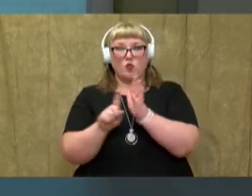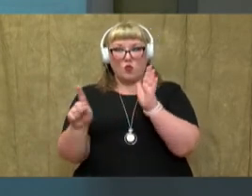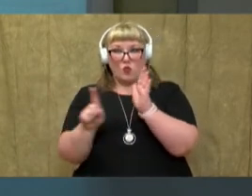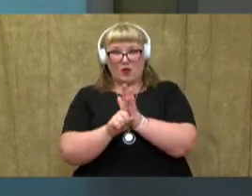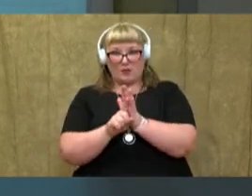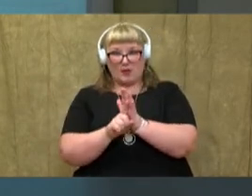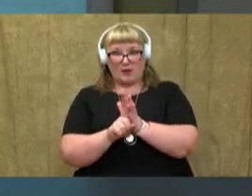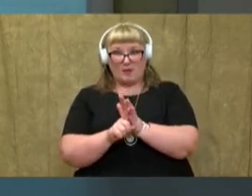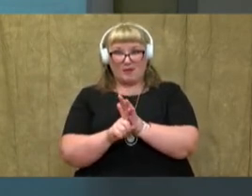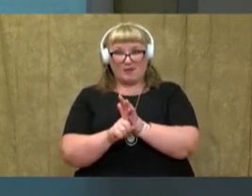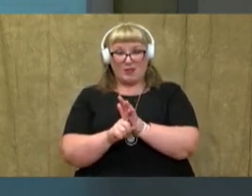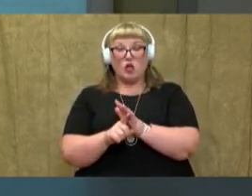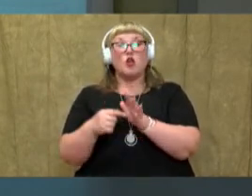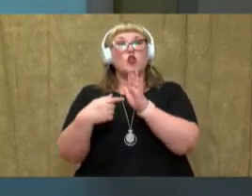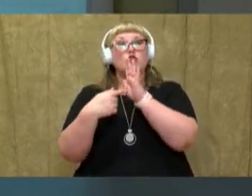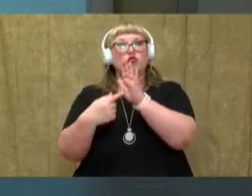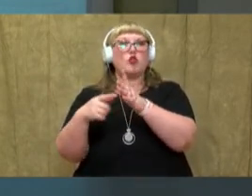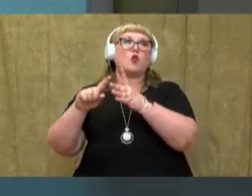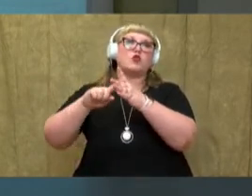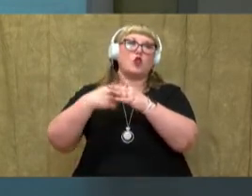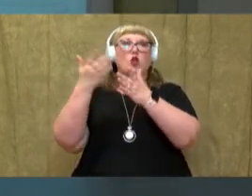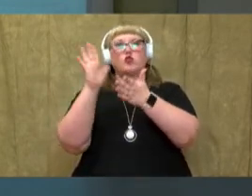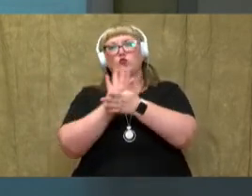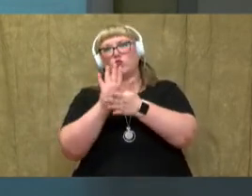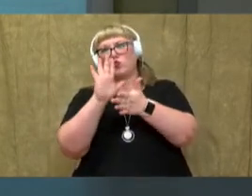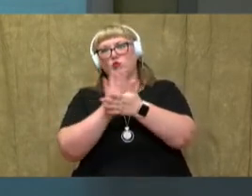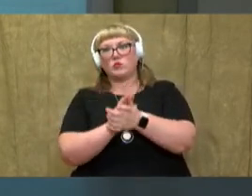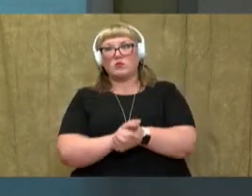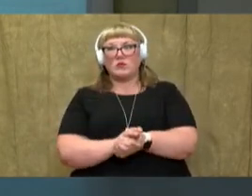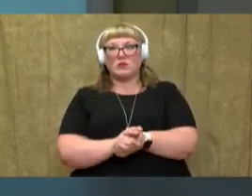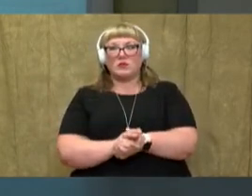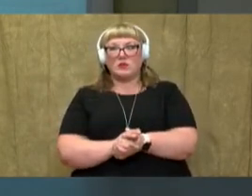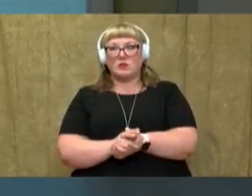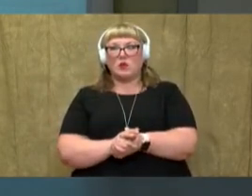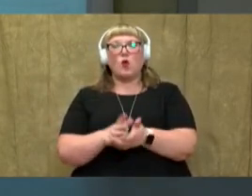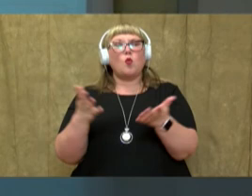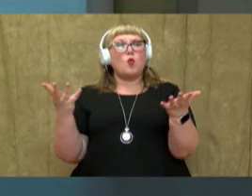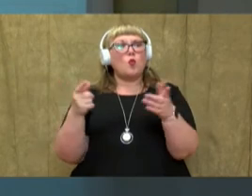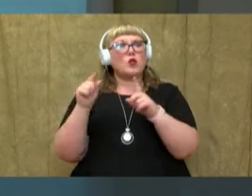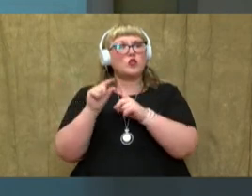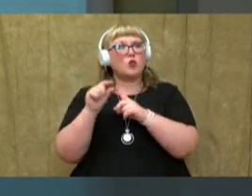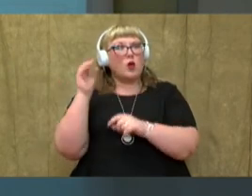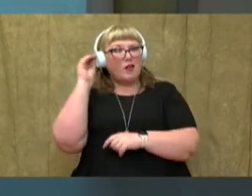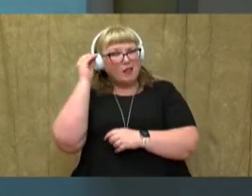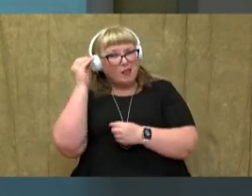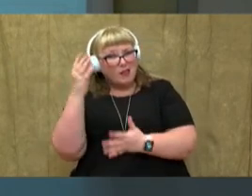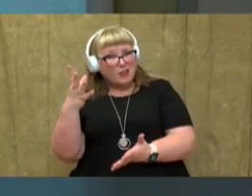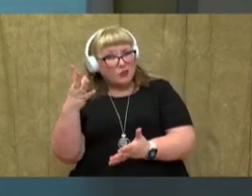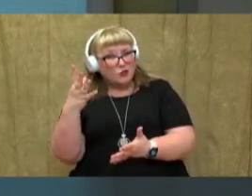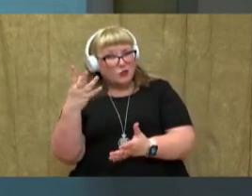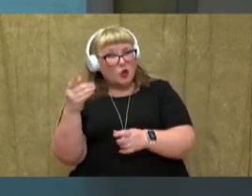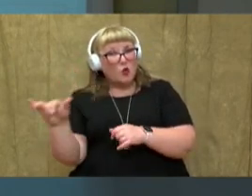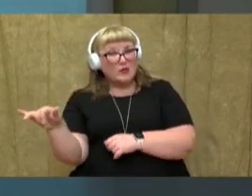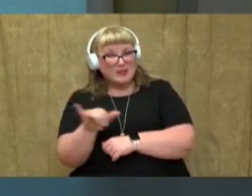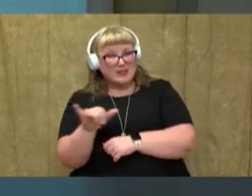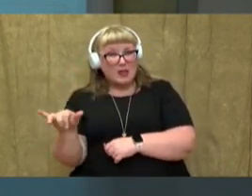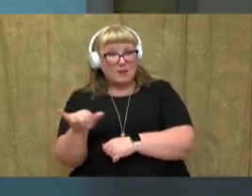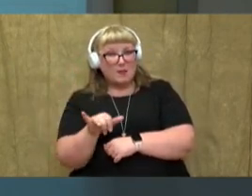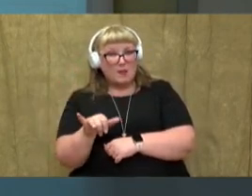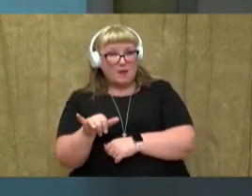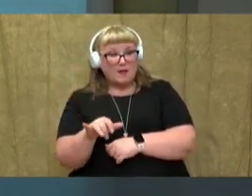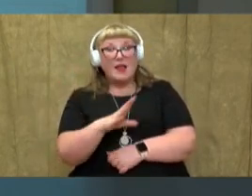as a signal to begin school. Do you see our clue word? you